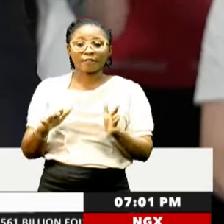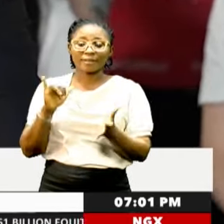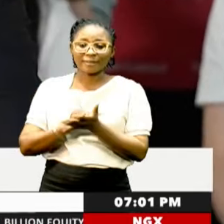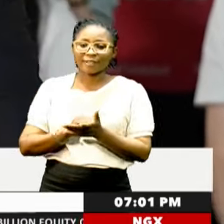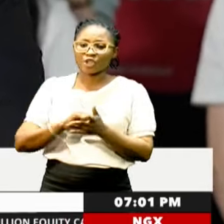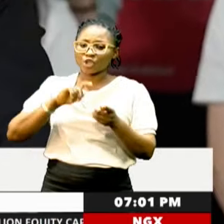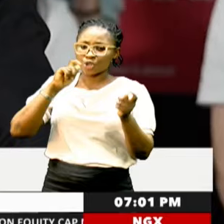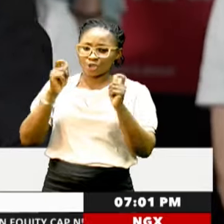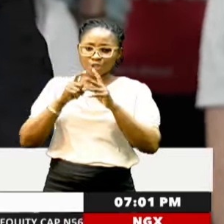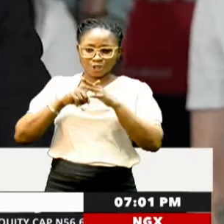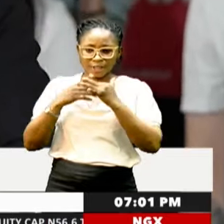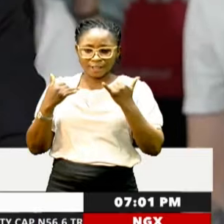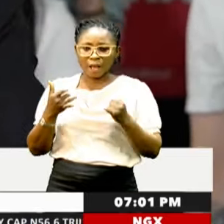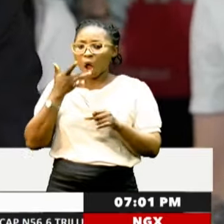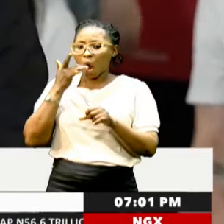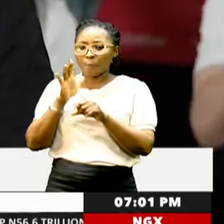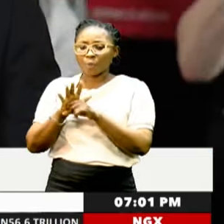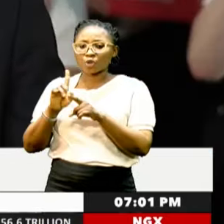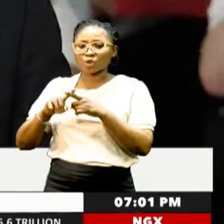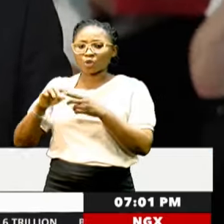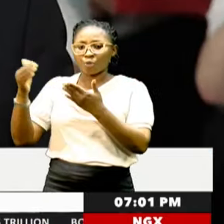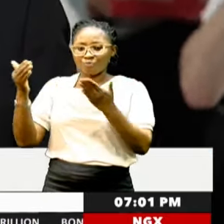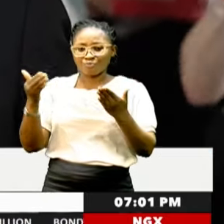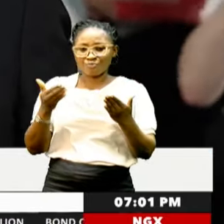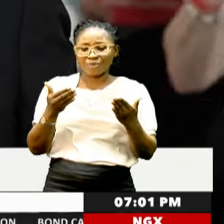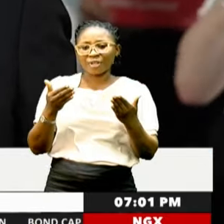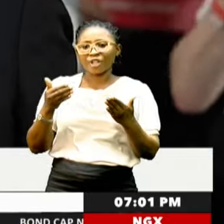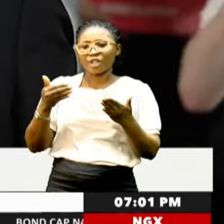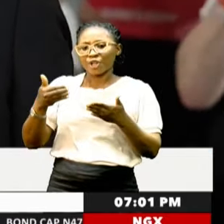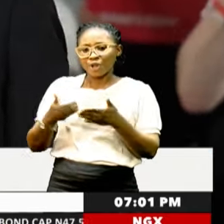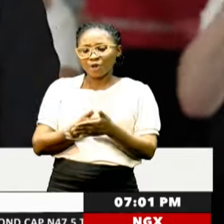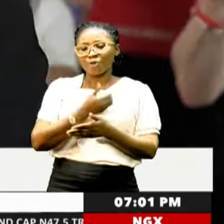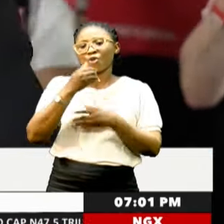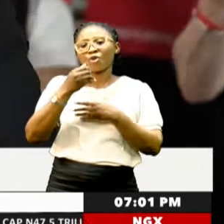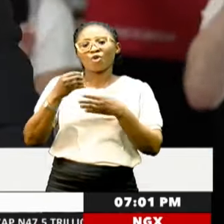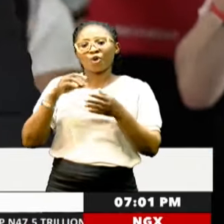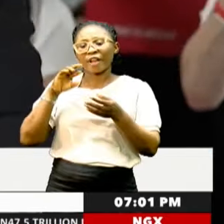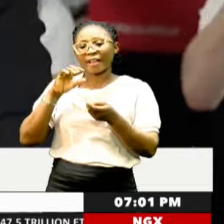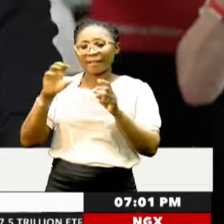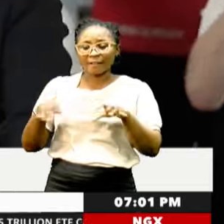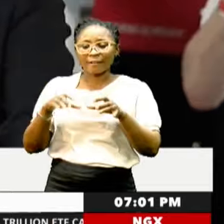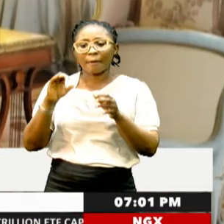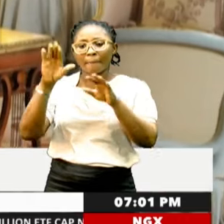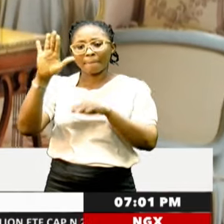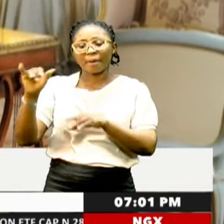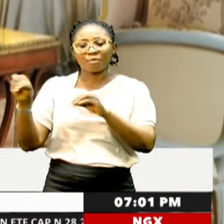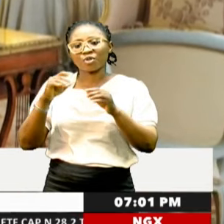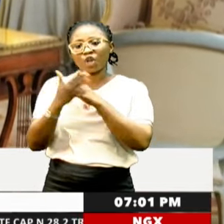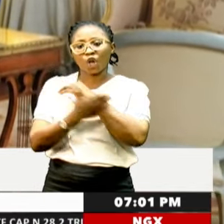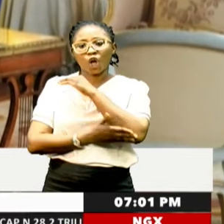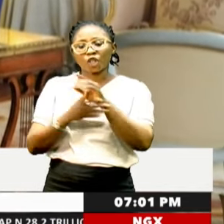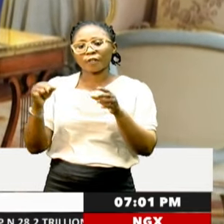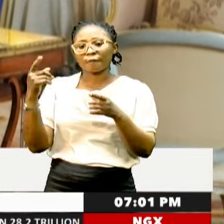begins now, promising to inject a decade of national renewal by putting the country first. The intricate